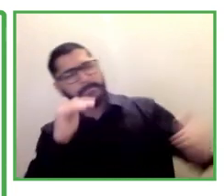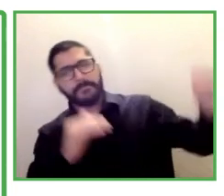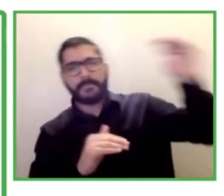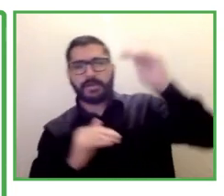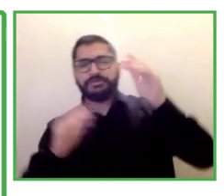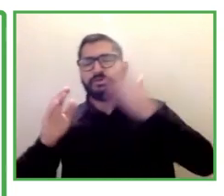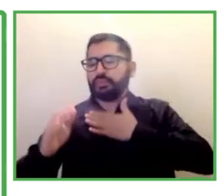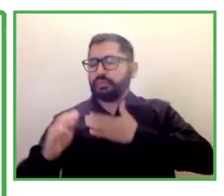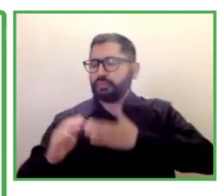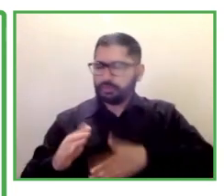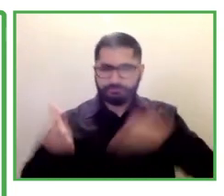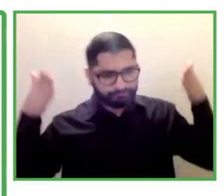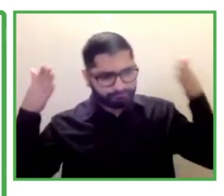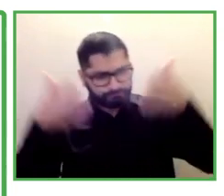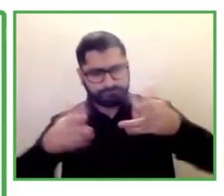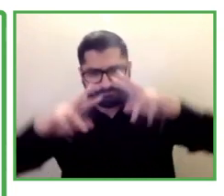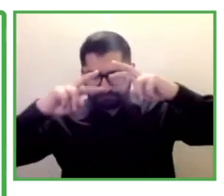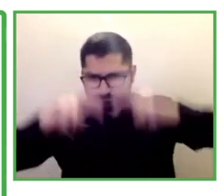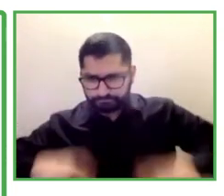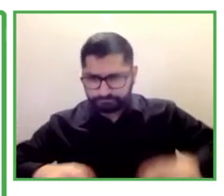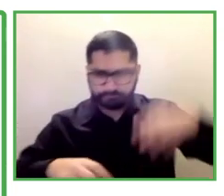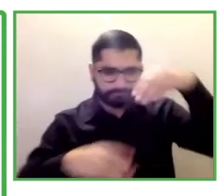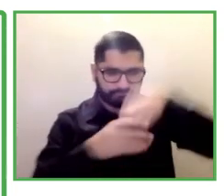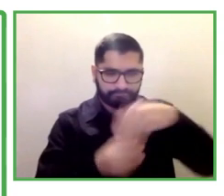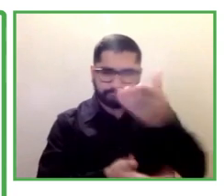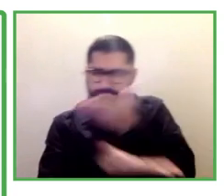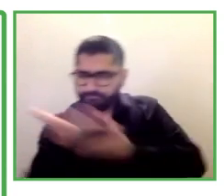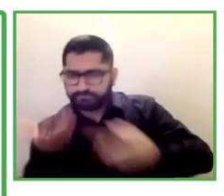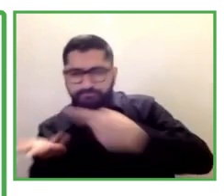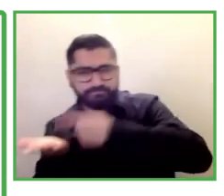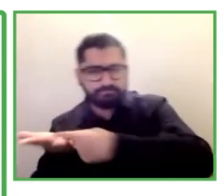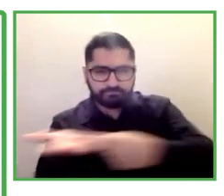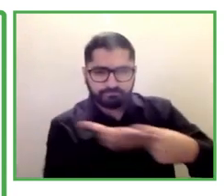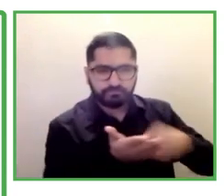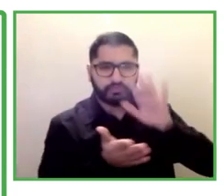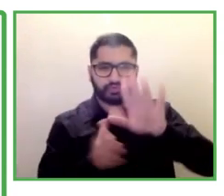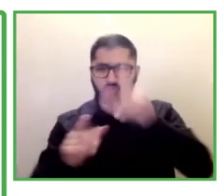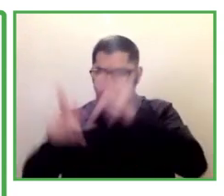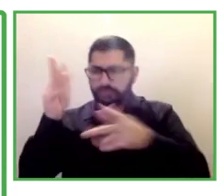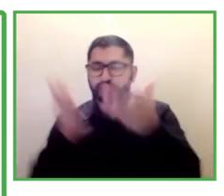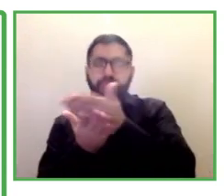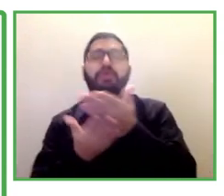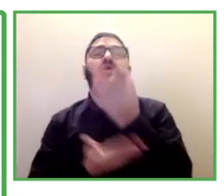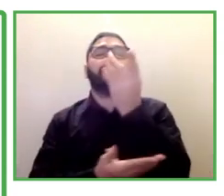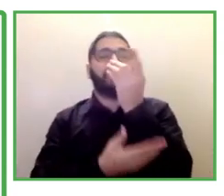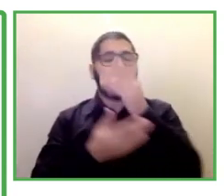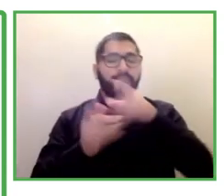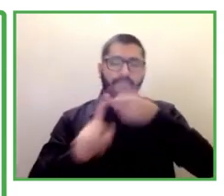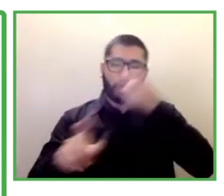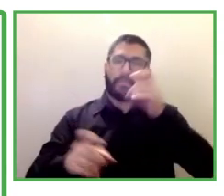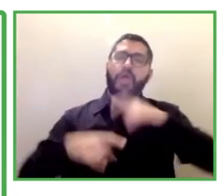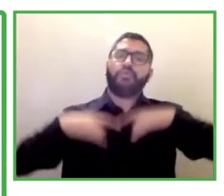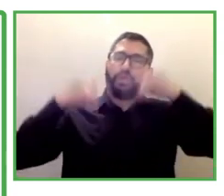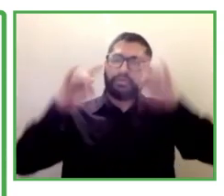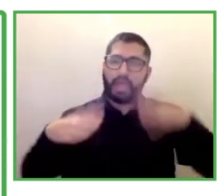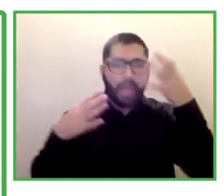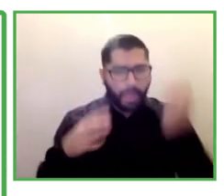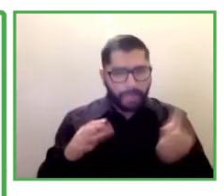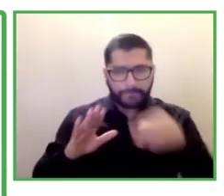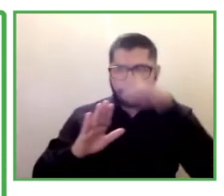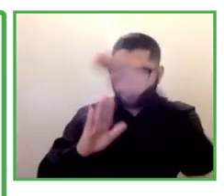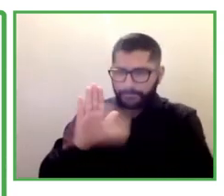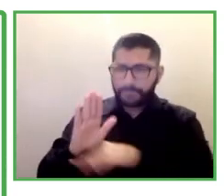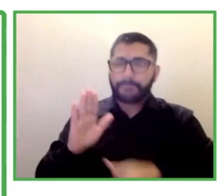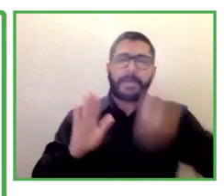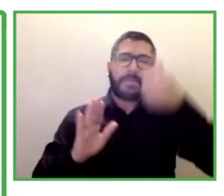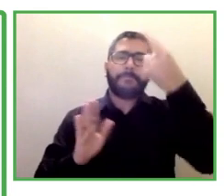know that there's more than a thousand students with disability in australia so a big goal of ours is actually understanding how we can promote this opportunity to every